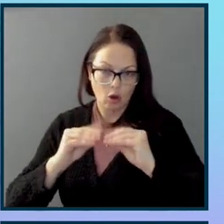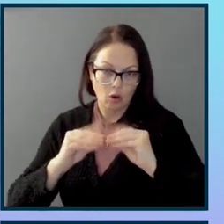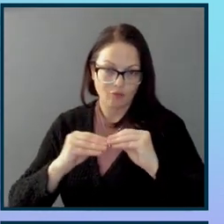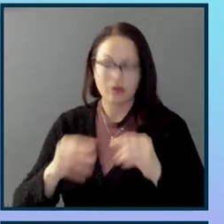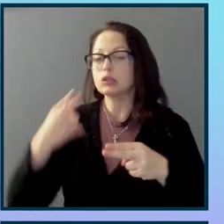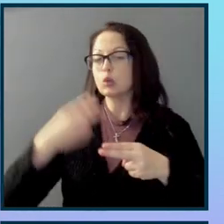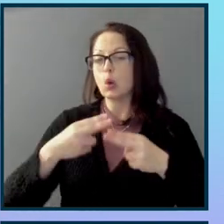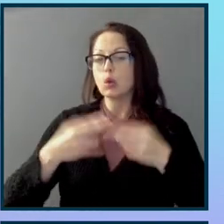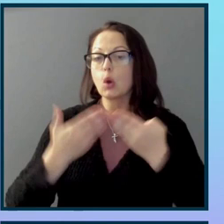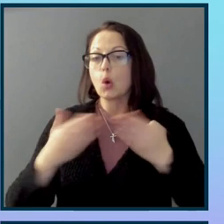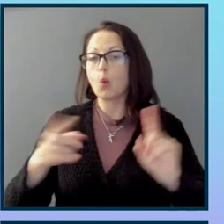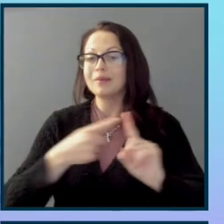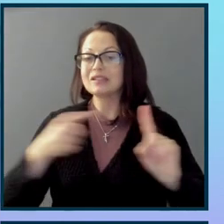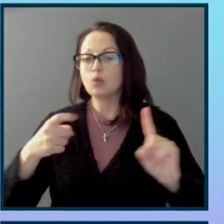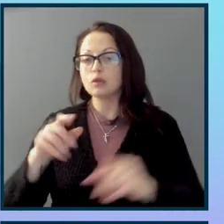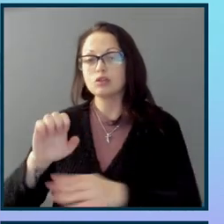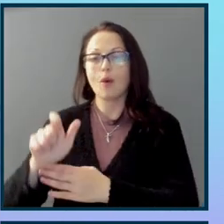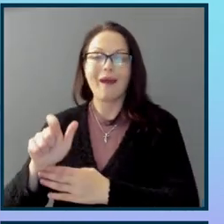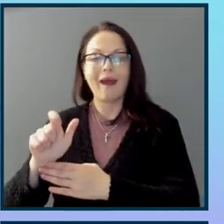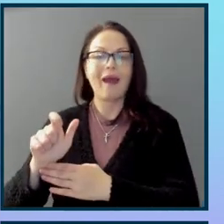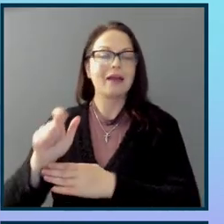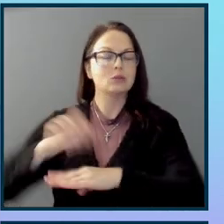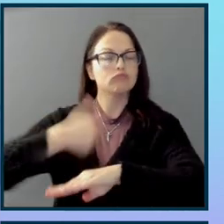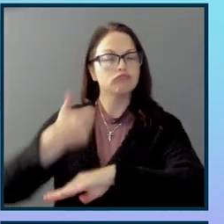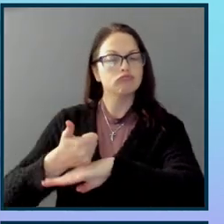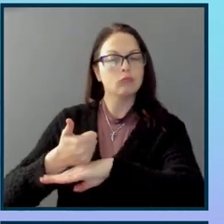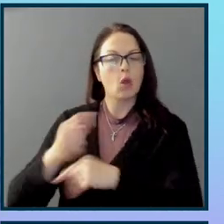open-source. So Axe was born in 2015.